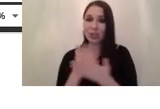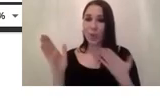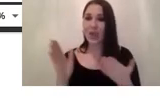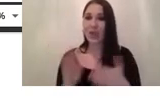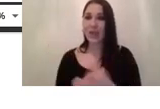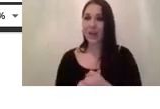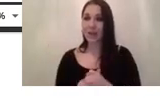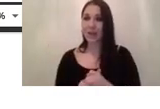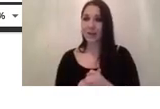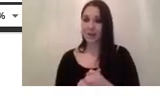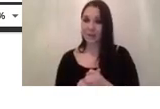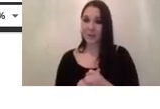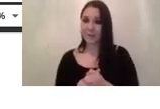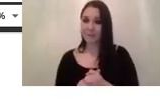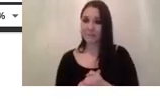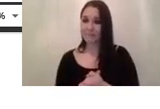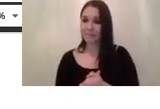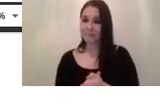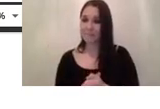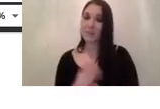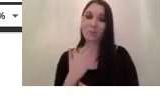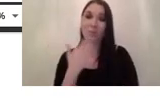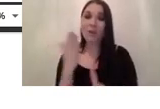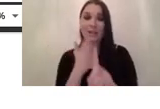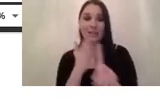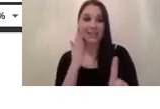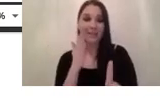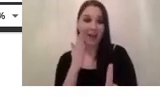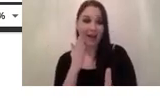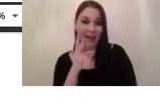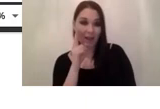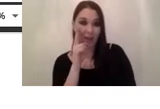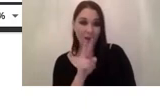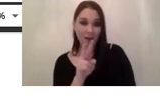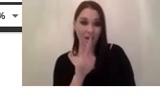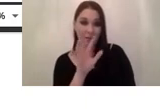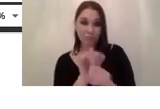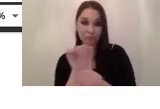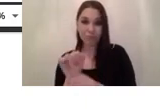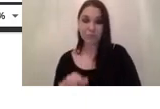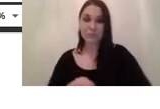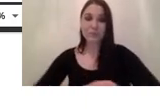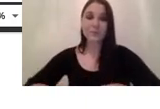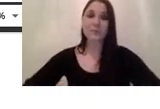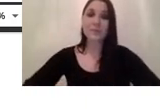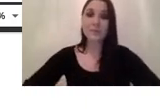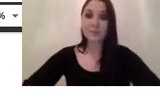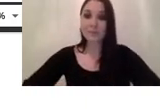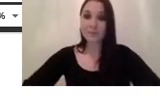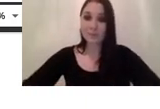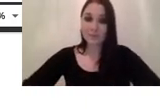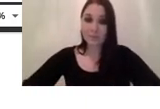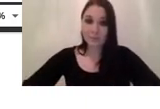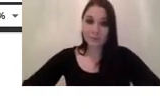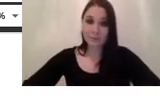identify um each of the screws there so for for the case of detecting broad